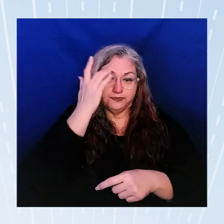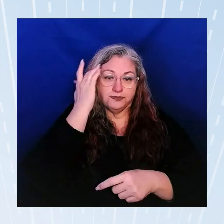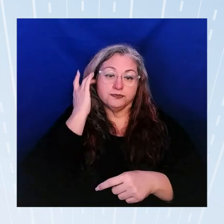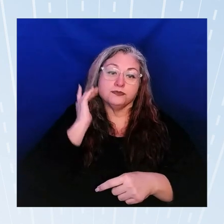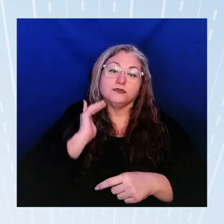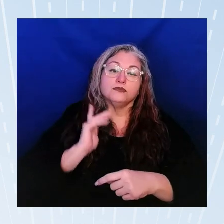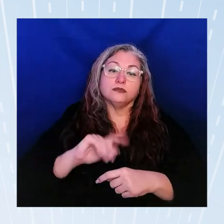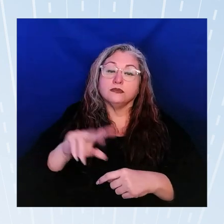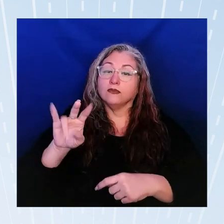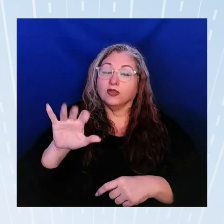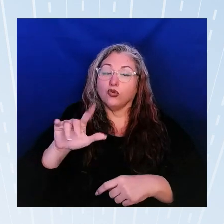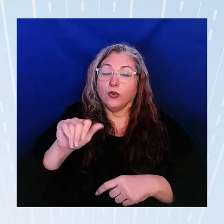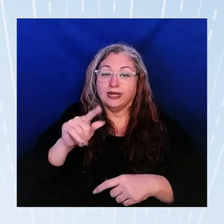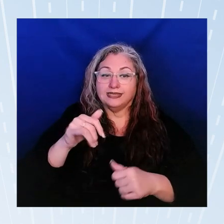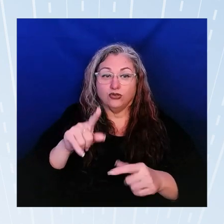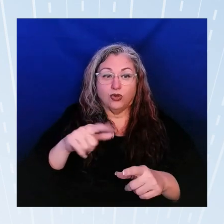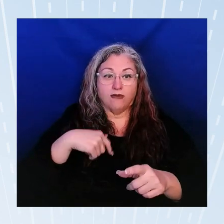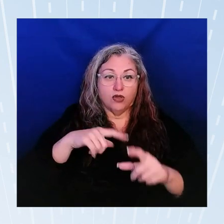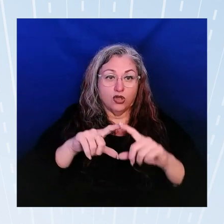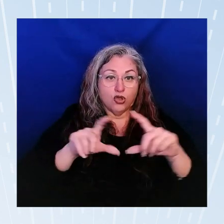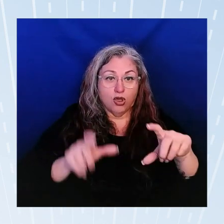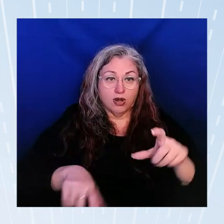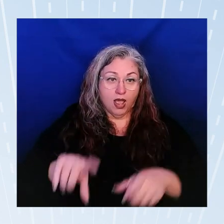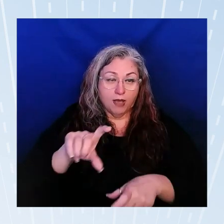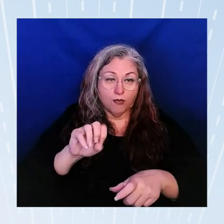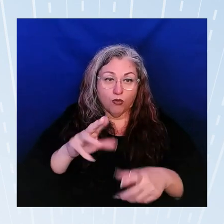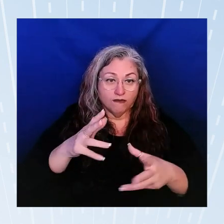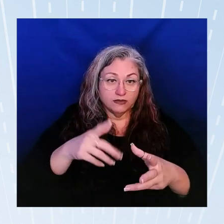Victoria do you still have your card up or are you okay Samita